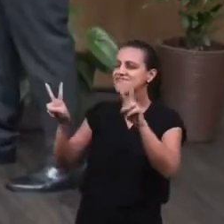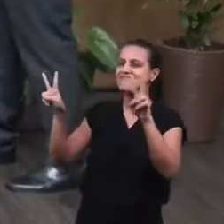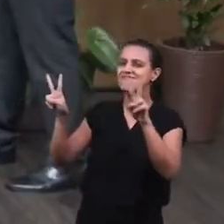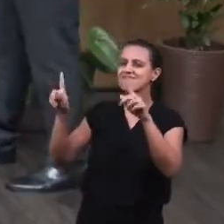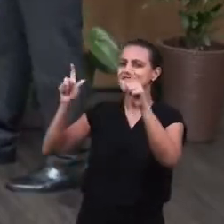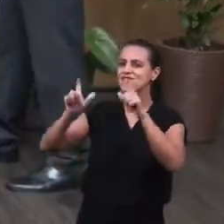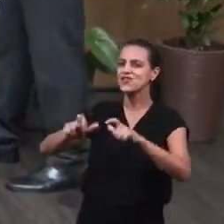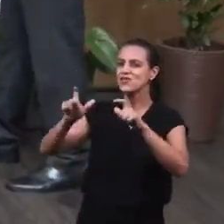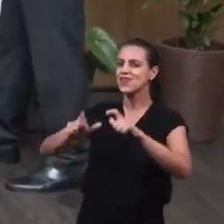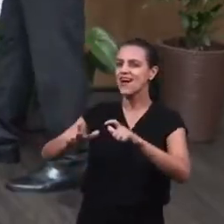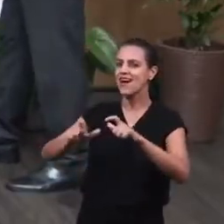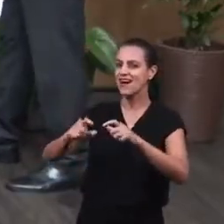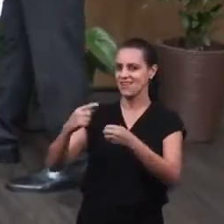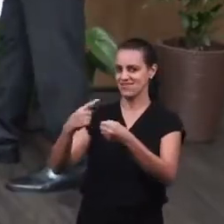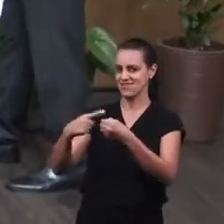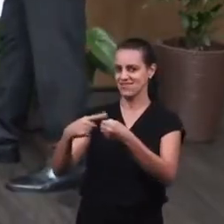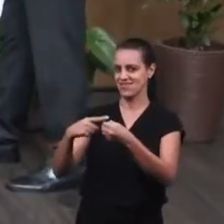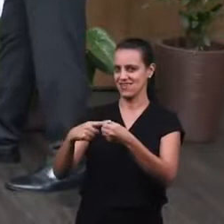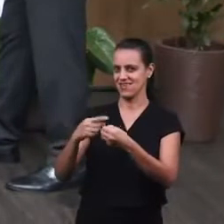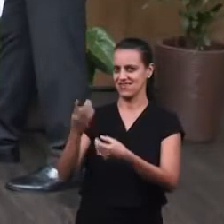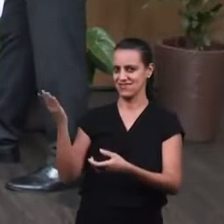And we'll see here the Middle East,